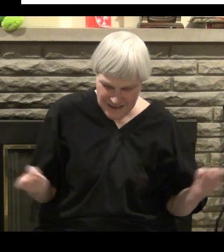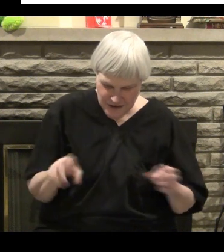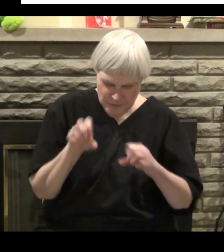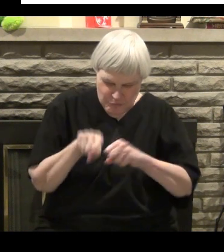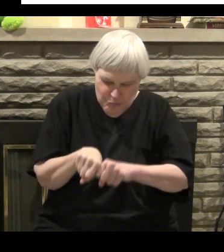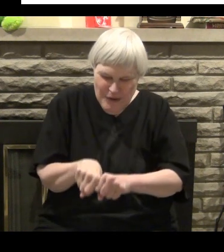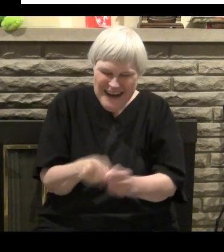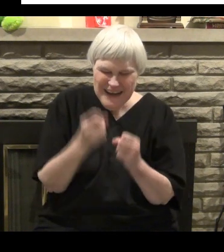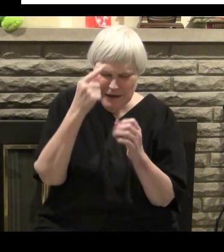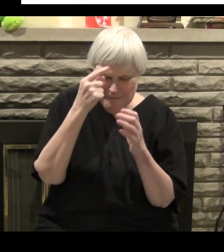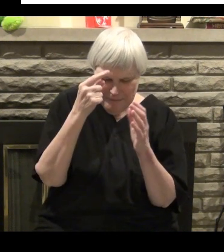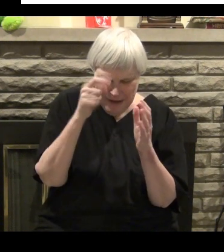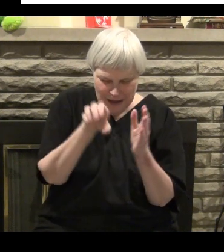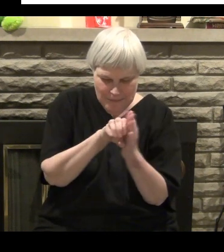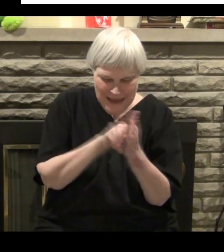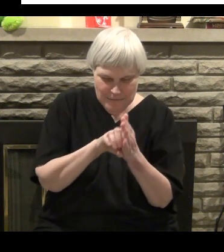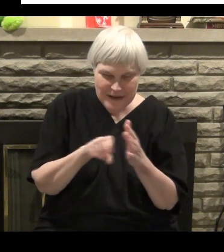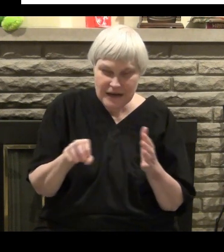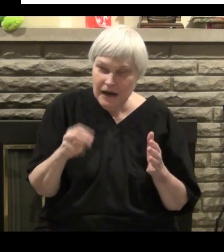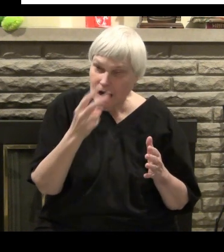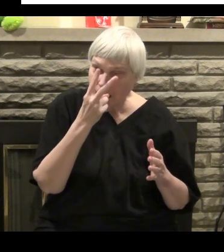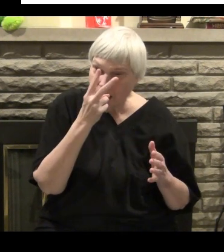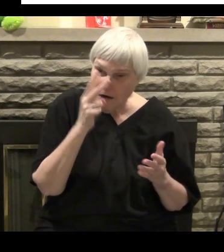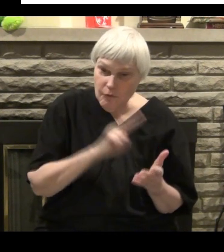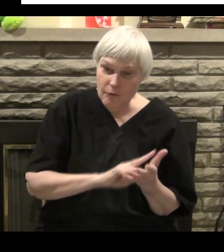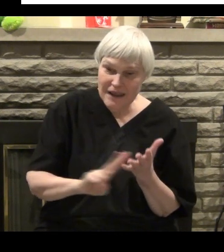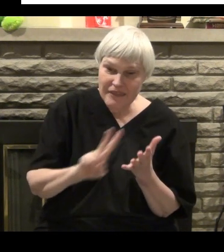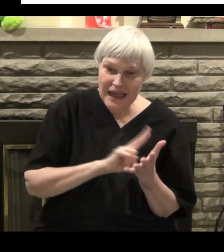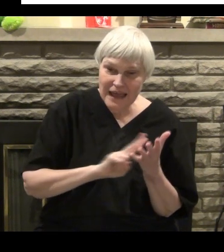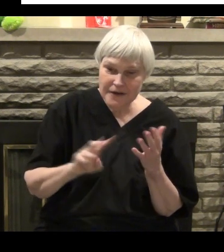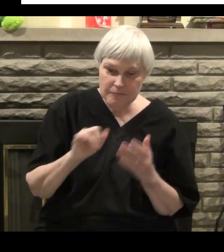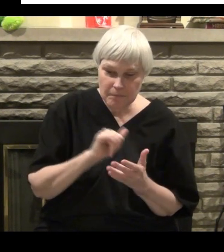And it's considered a mortal sin if you break any of those Ten Commandments.